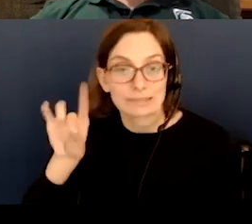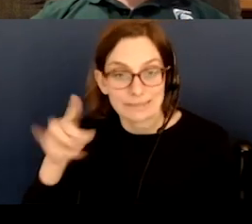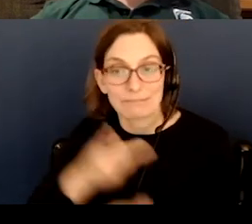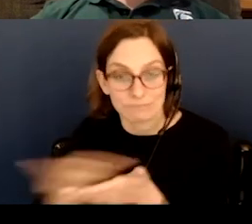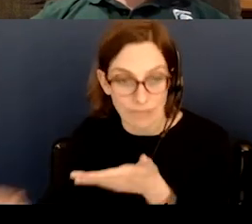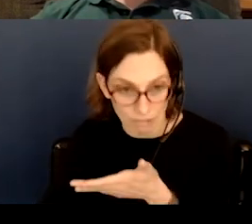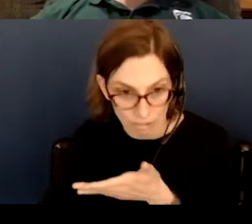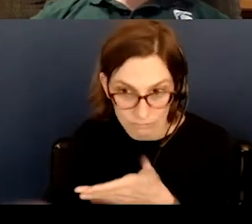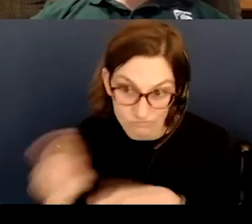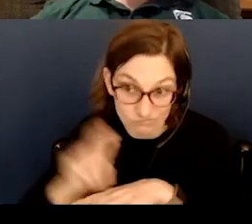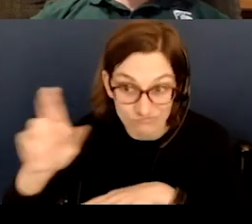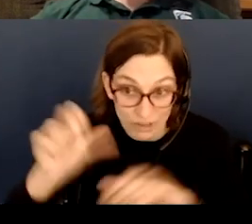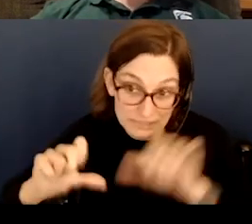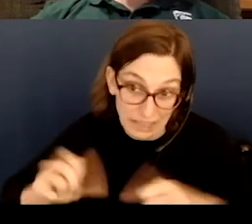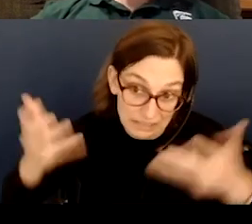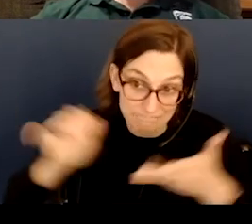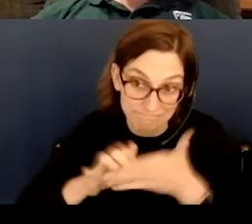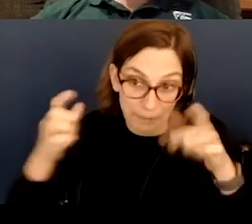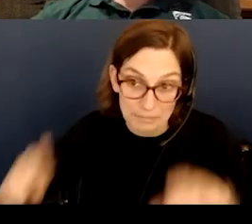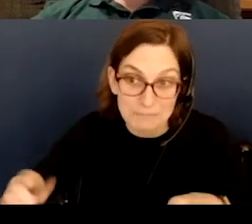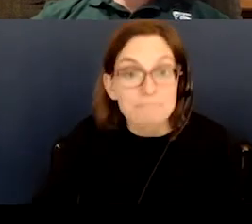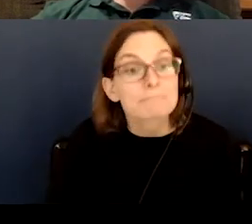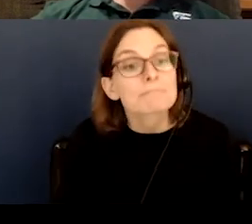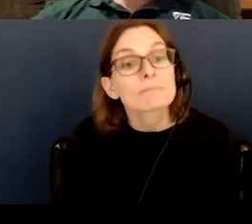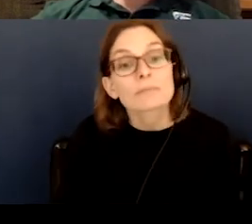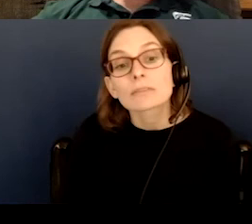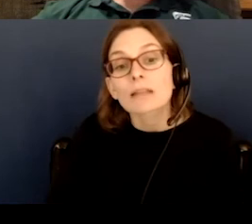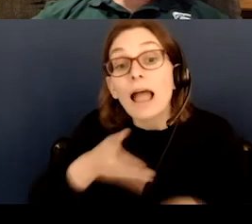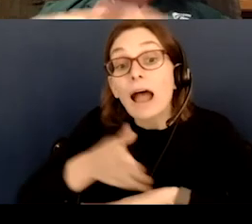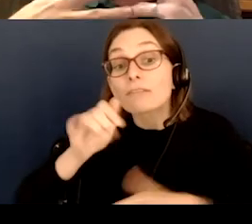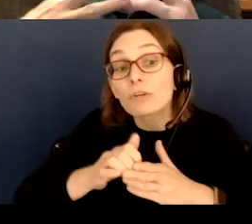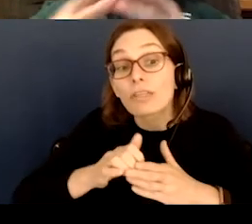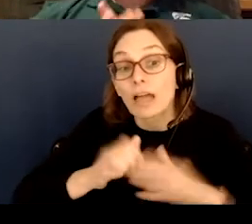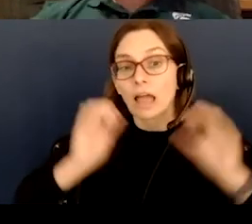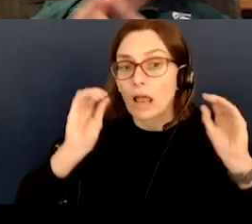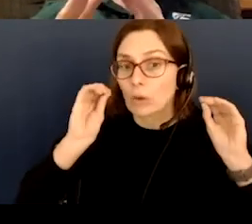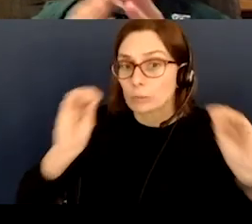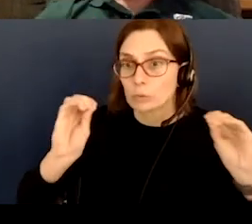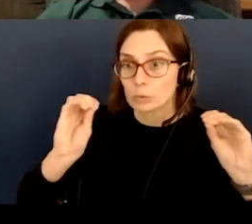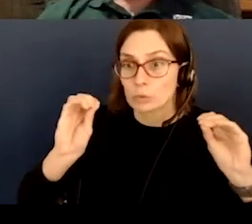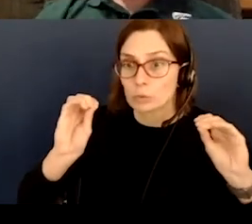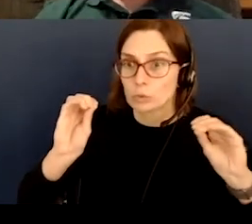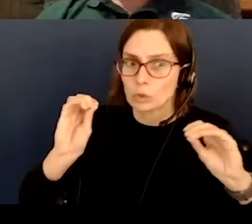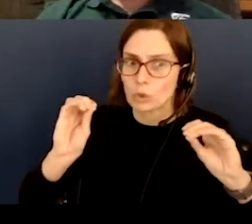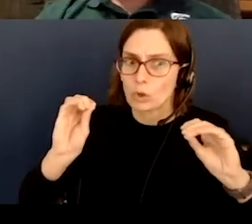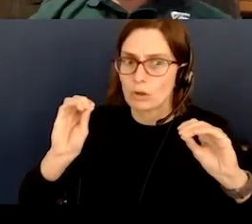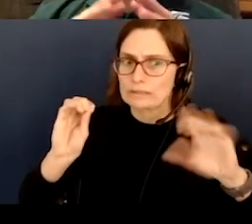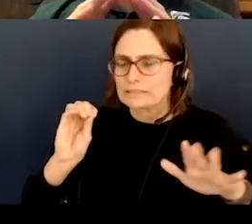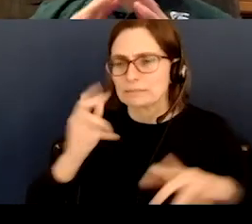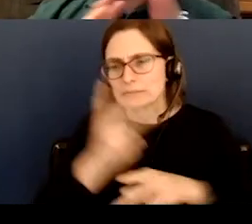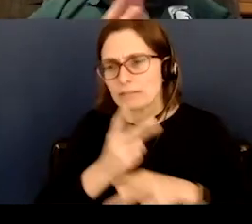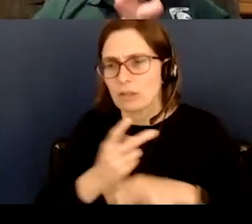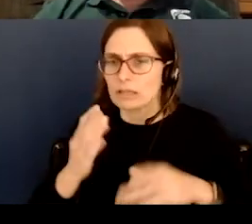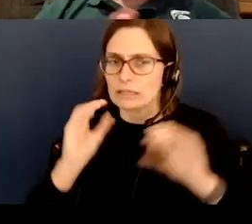But after the moon race, there were no missions to the moon, that, that I'm aware of. I got to be careful about statements like this.